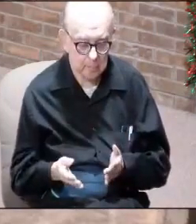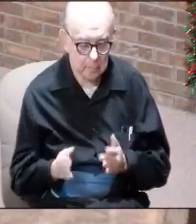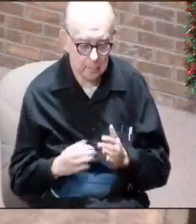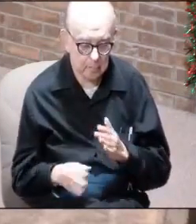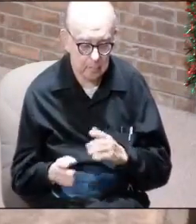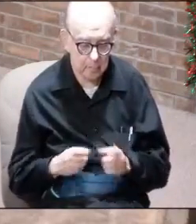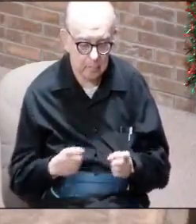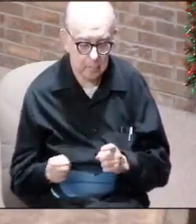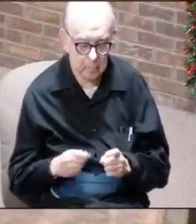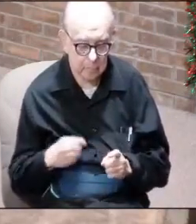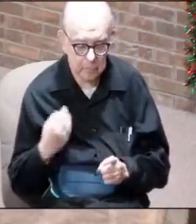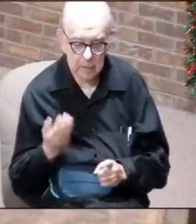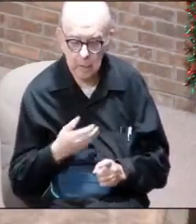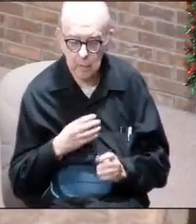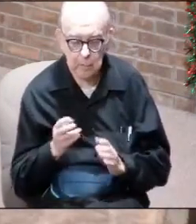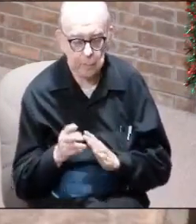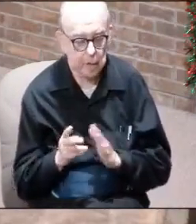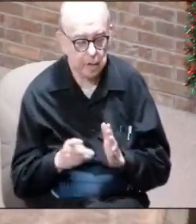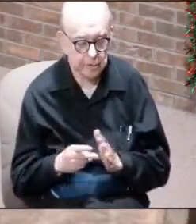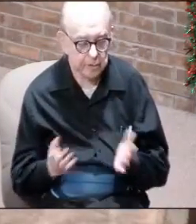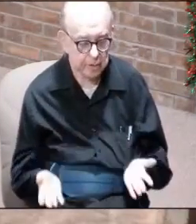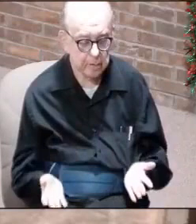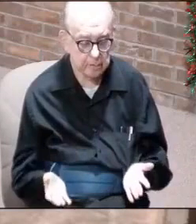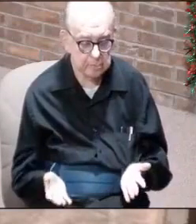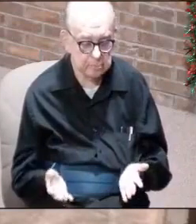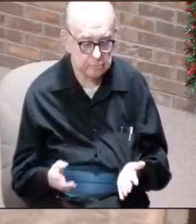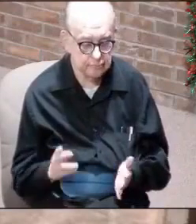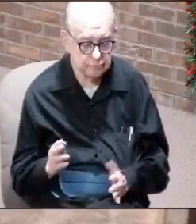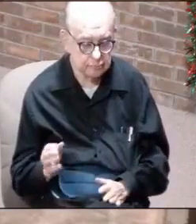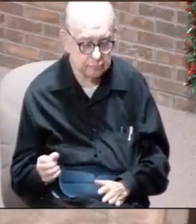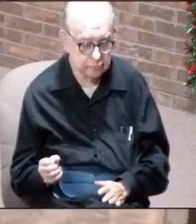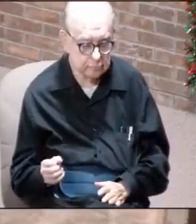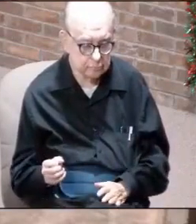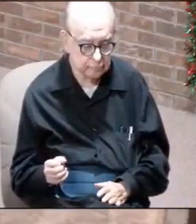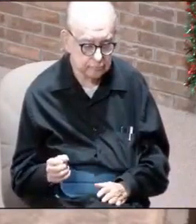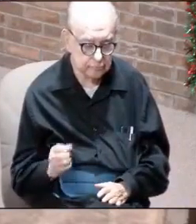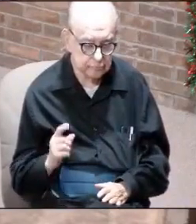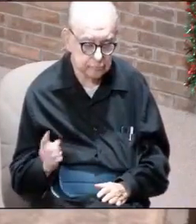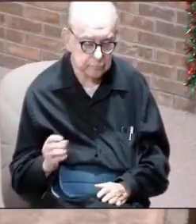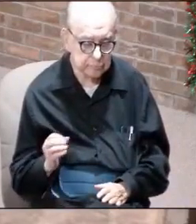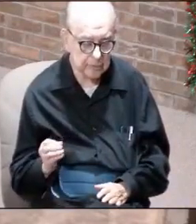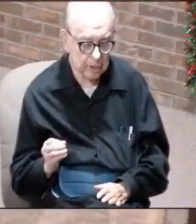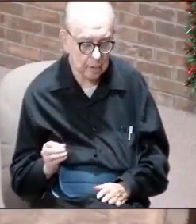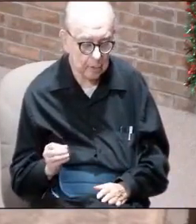basically controlling all policies and everything that's going on right now. They're the owners of Facebook,